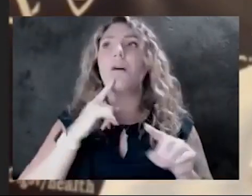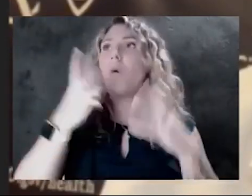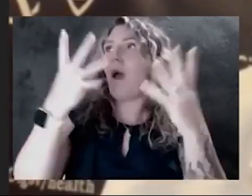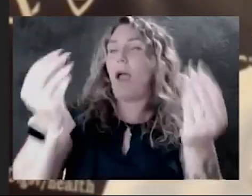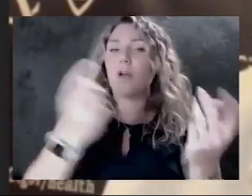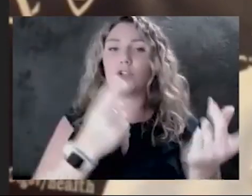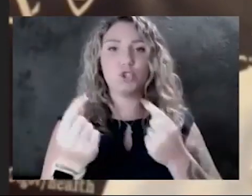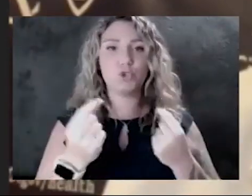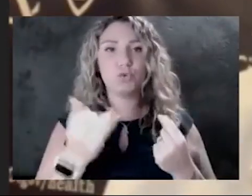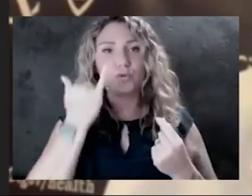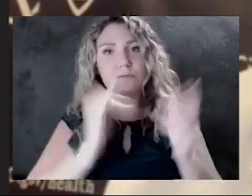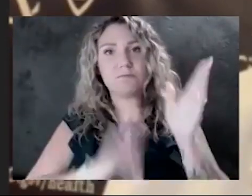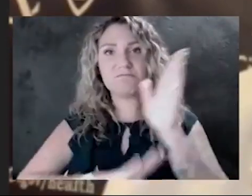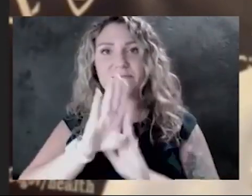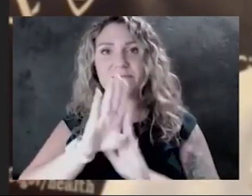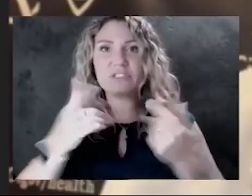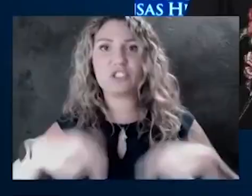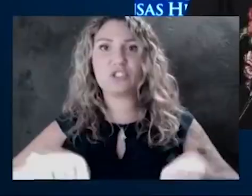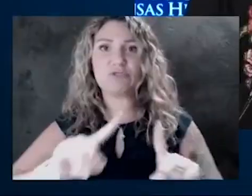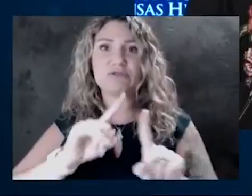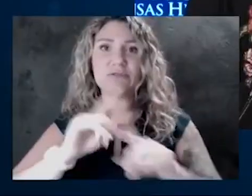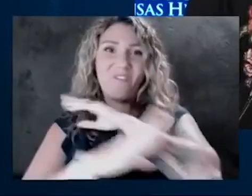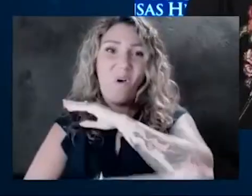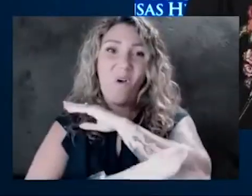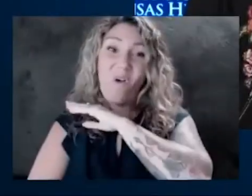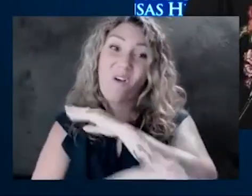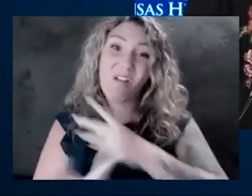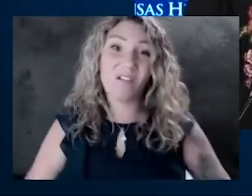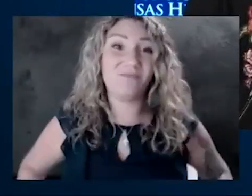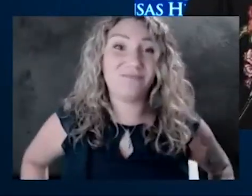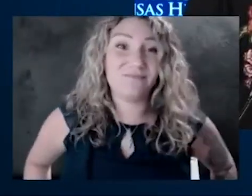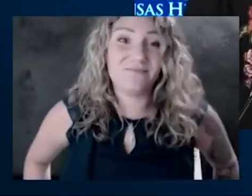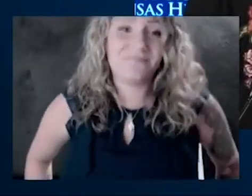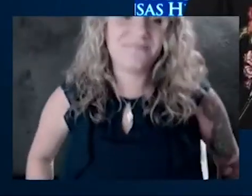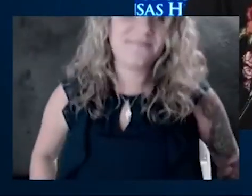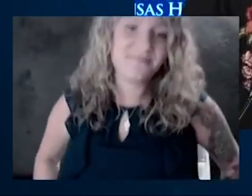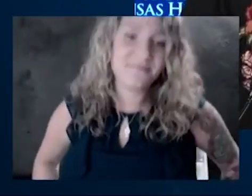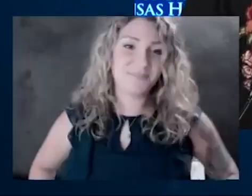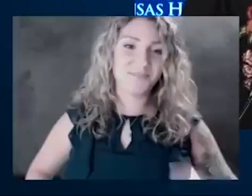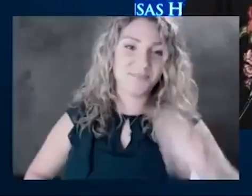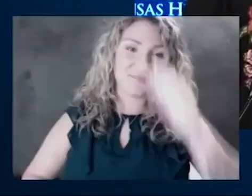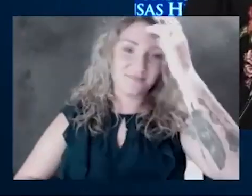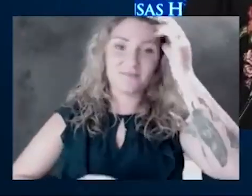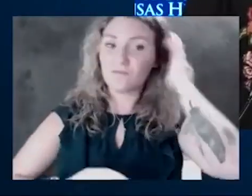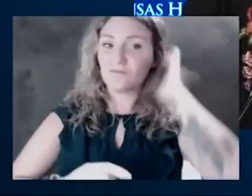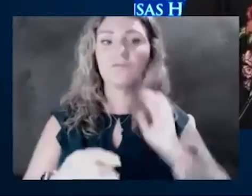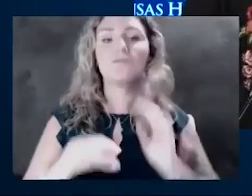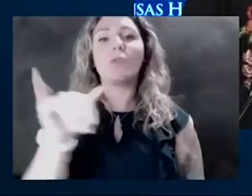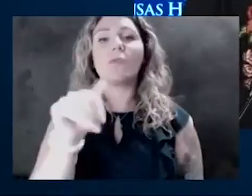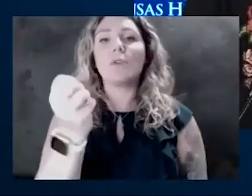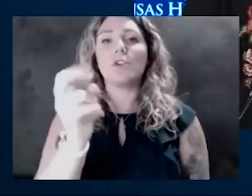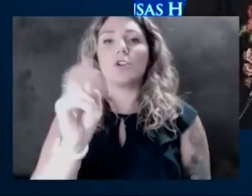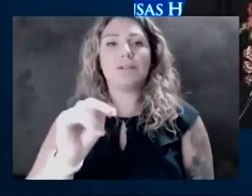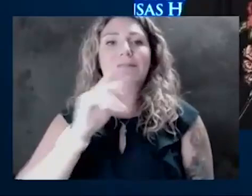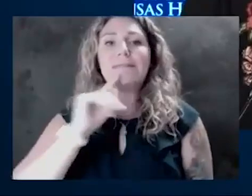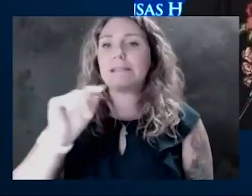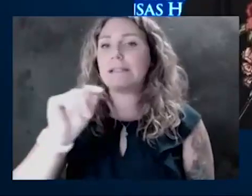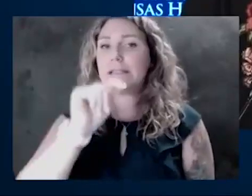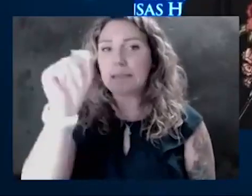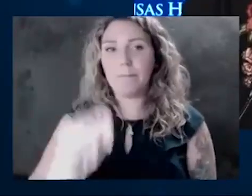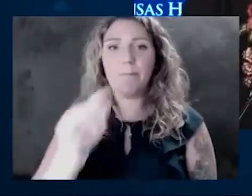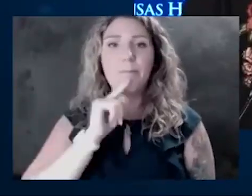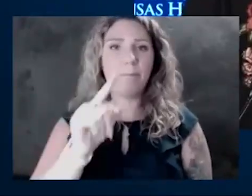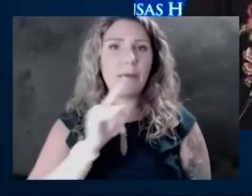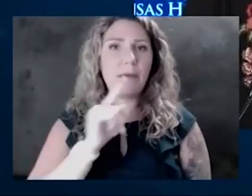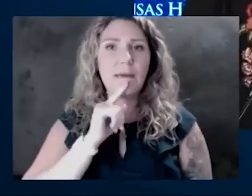thing takes off in the fall. Dr. Hawkinson, Jason with the Topeka Capital Journal has a question about air quality and